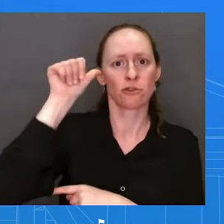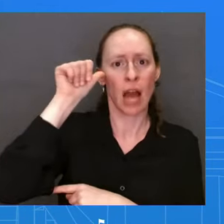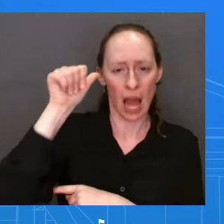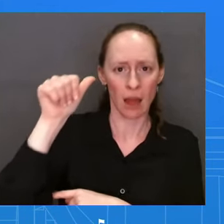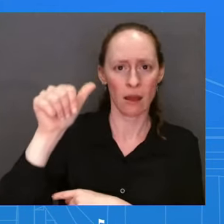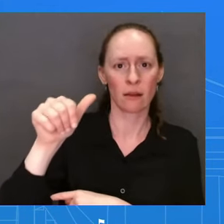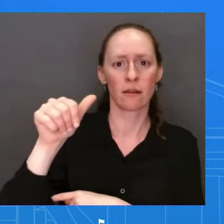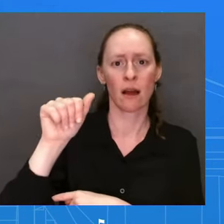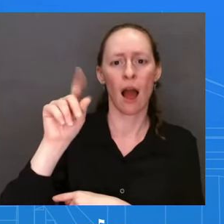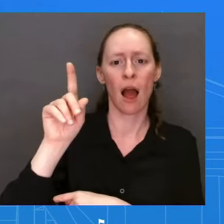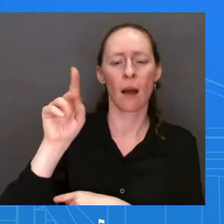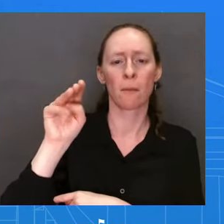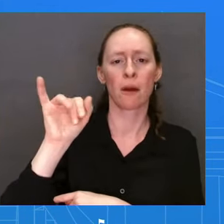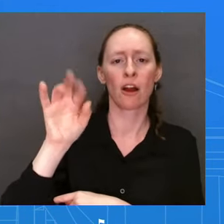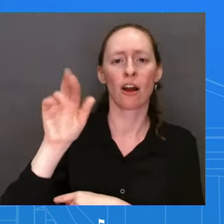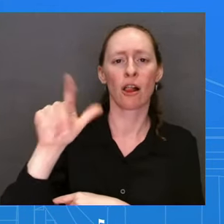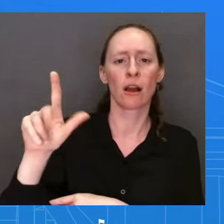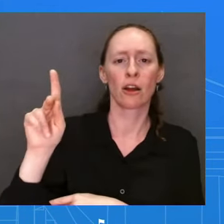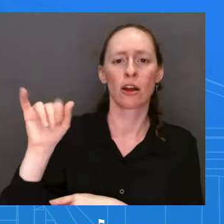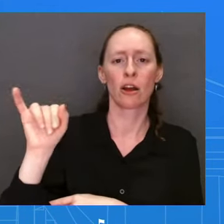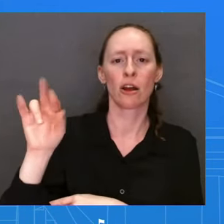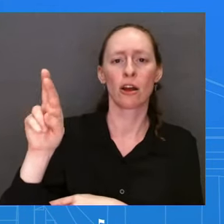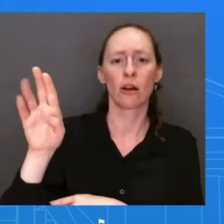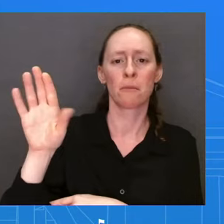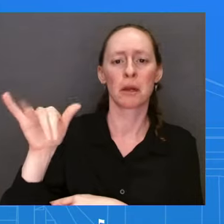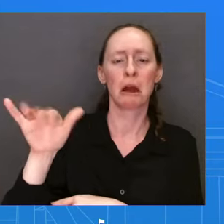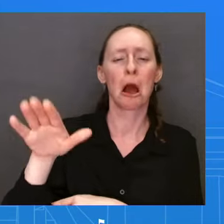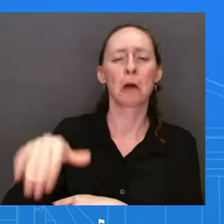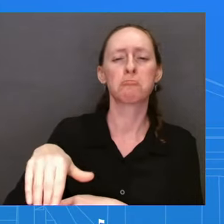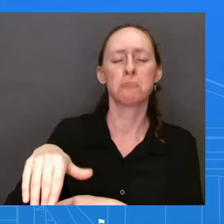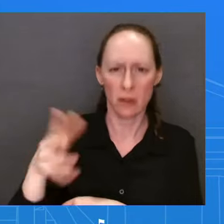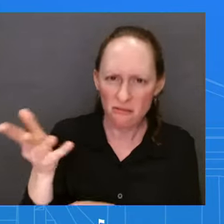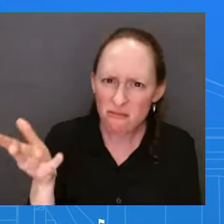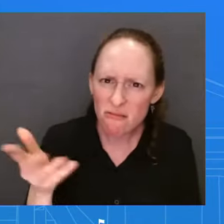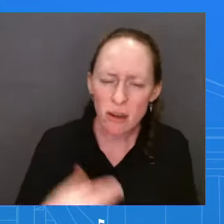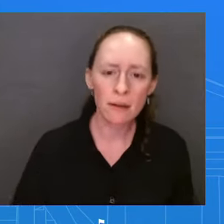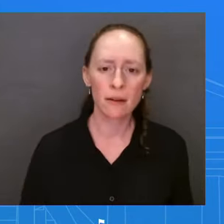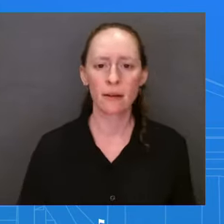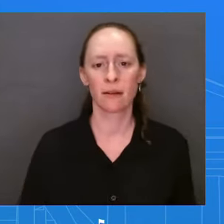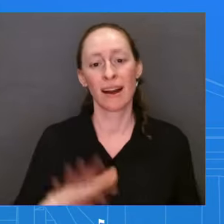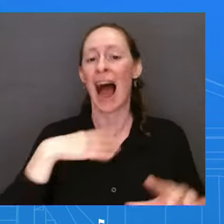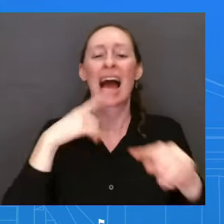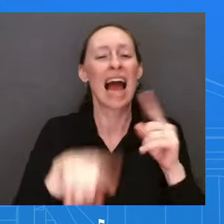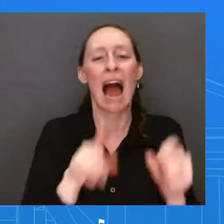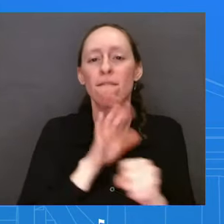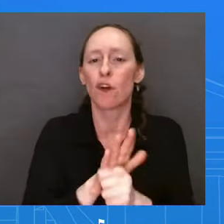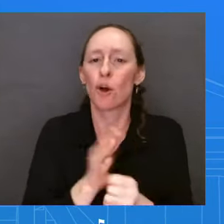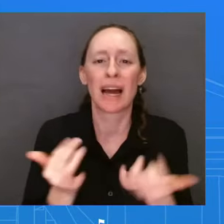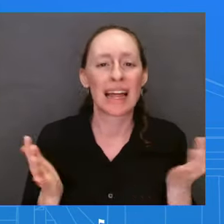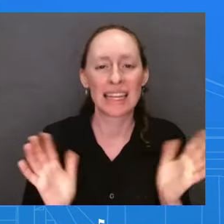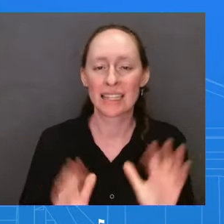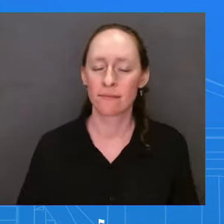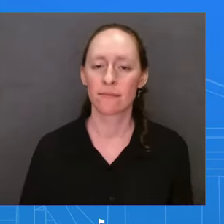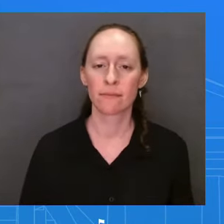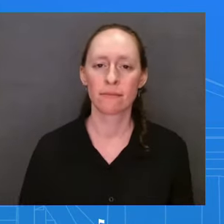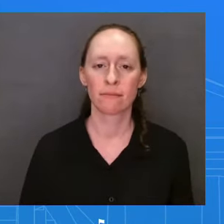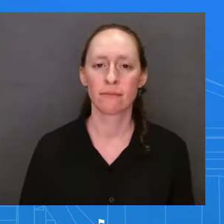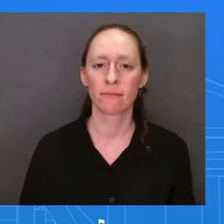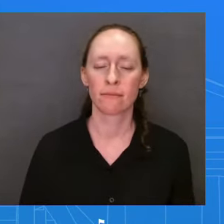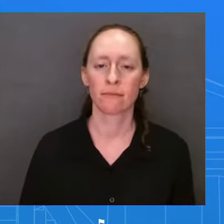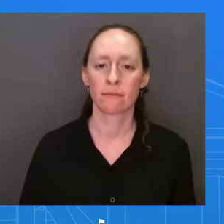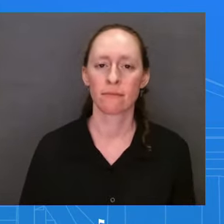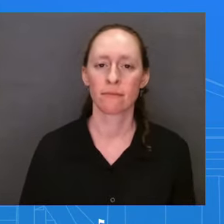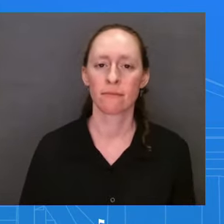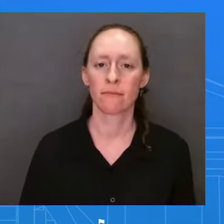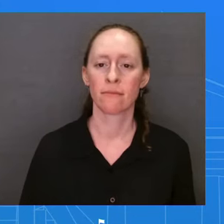Mike. The You've talked a lot today on back on the economy about what the president has already done in the last two and a half years